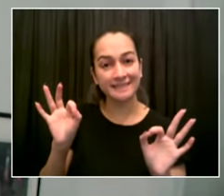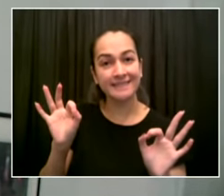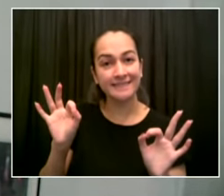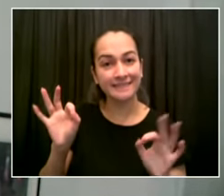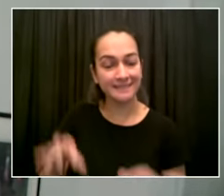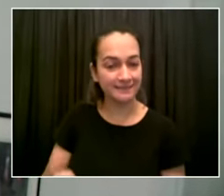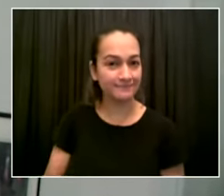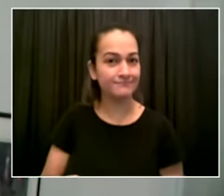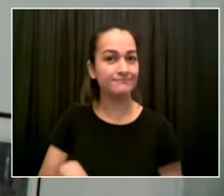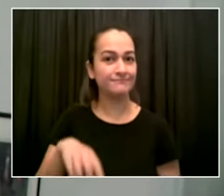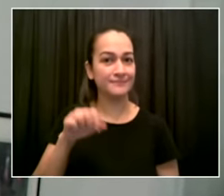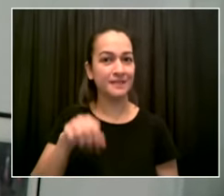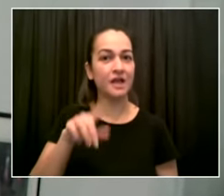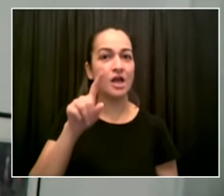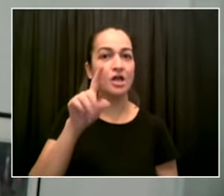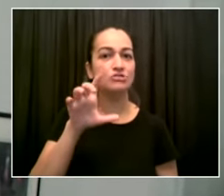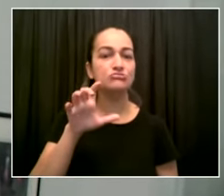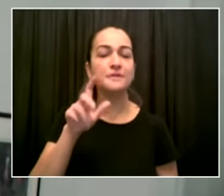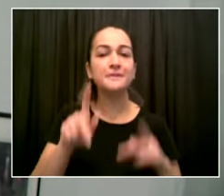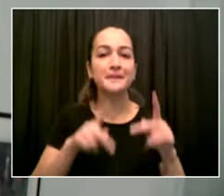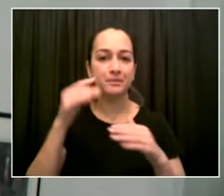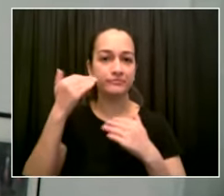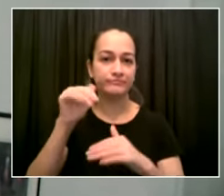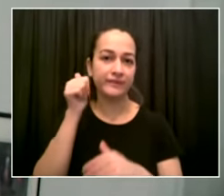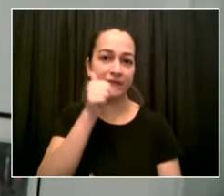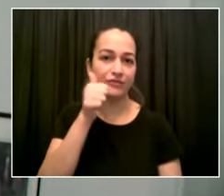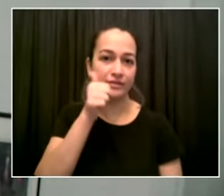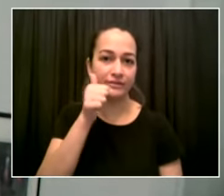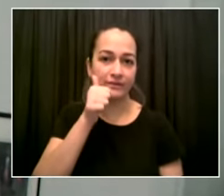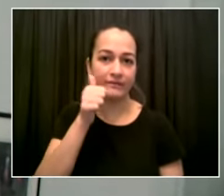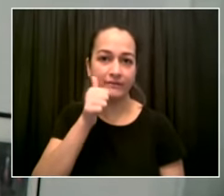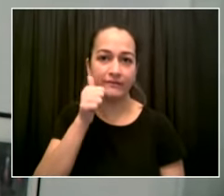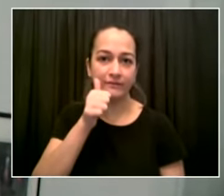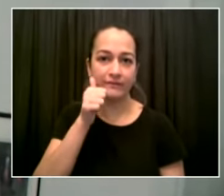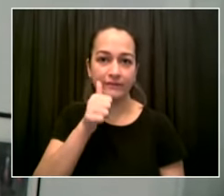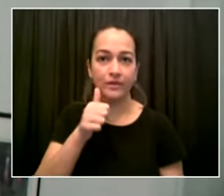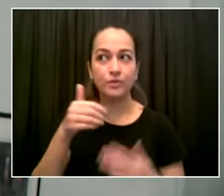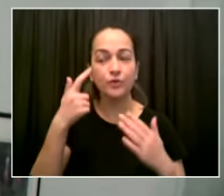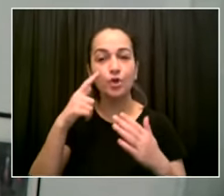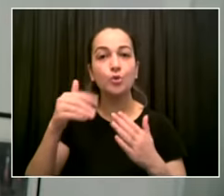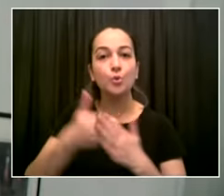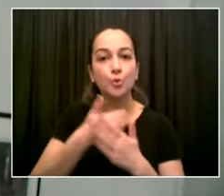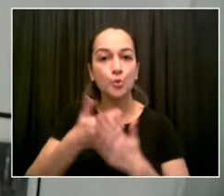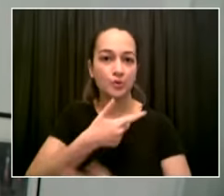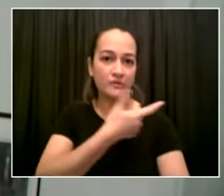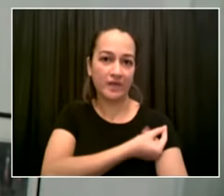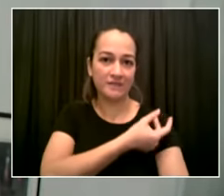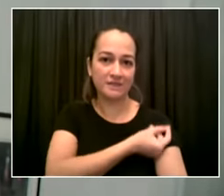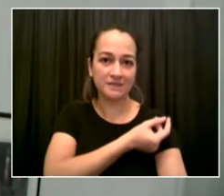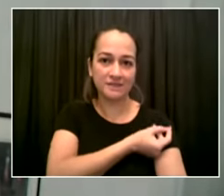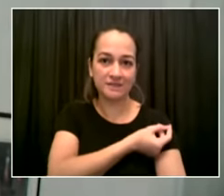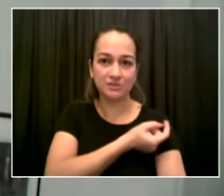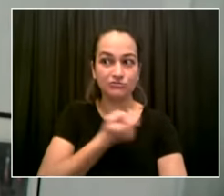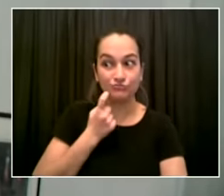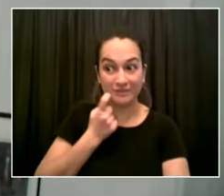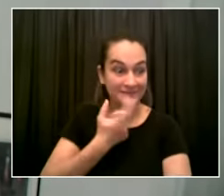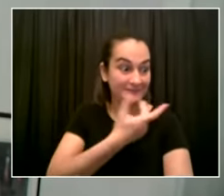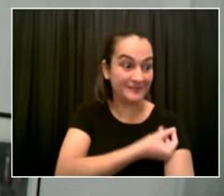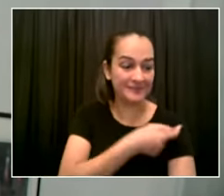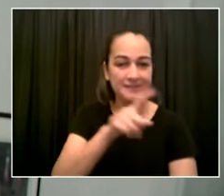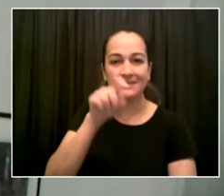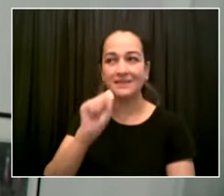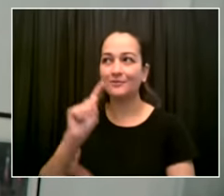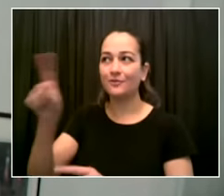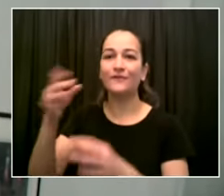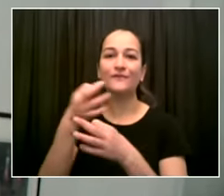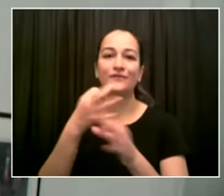be open beginning tomorrow from noon until midnight and it's it's open to september 12th details and